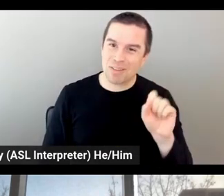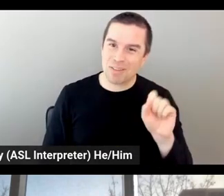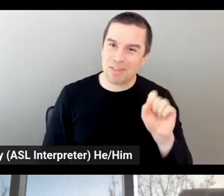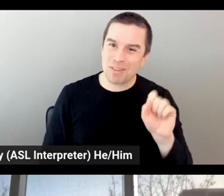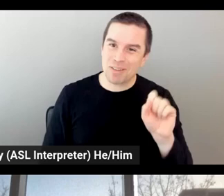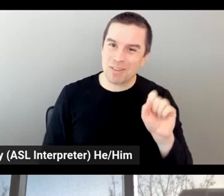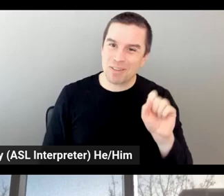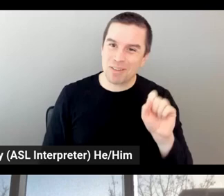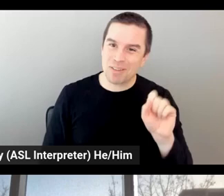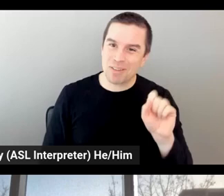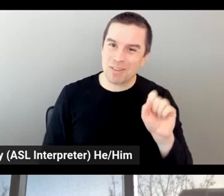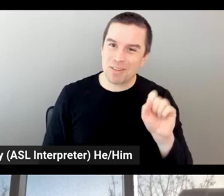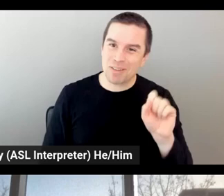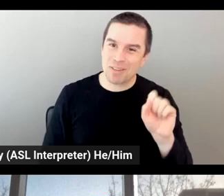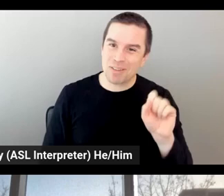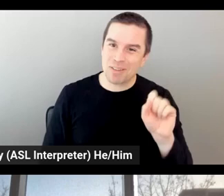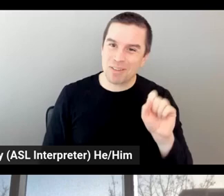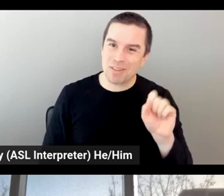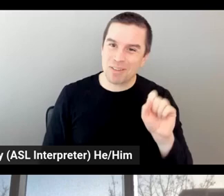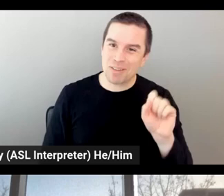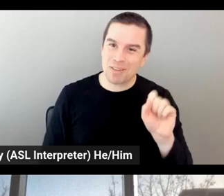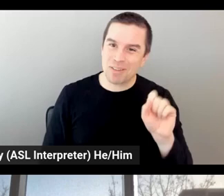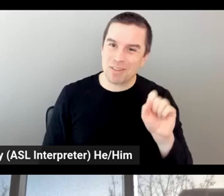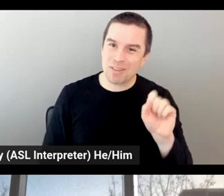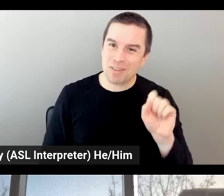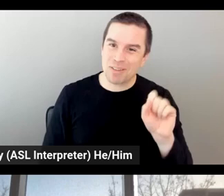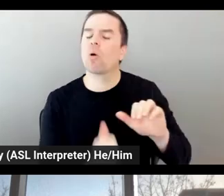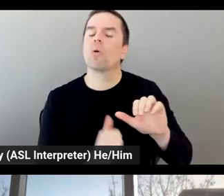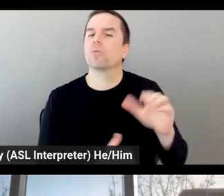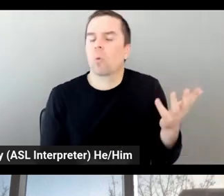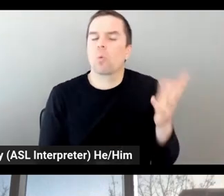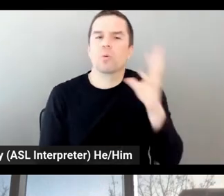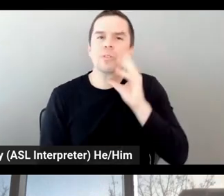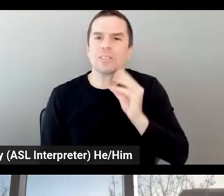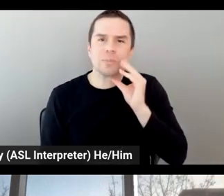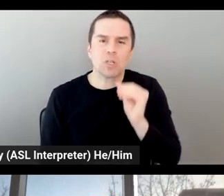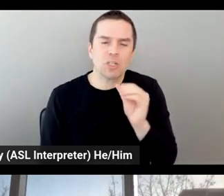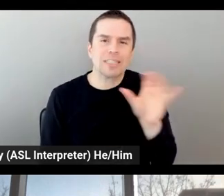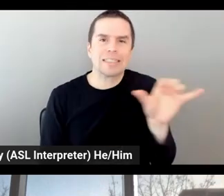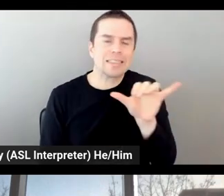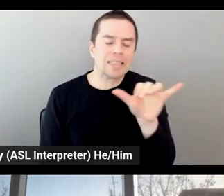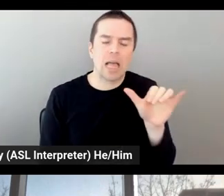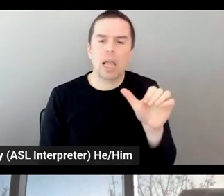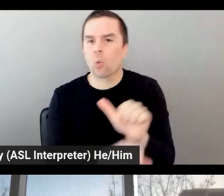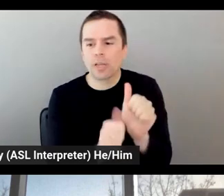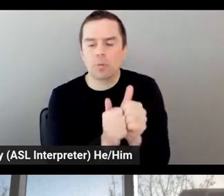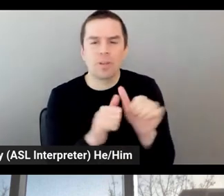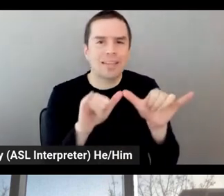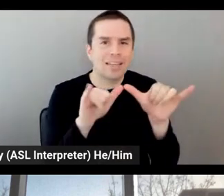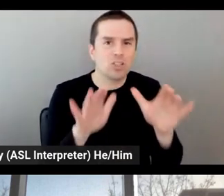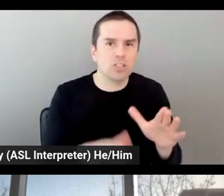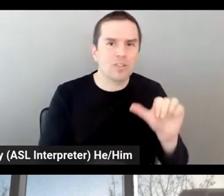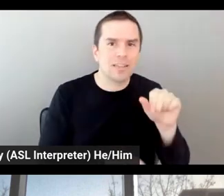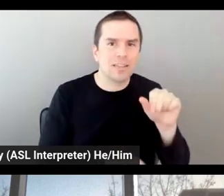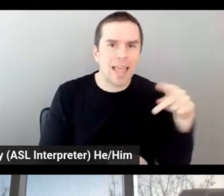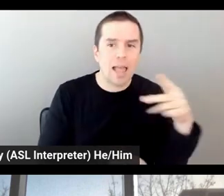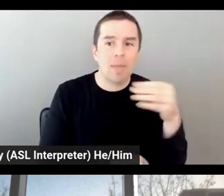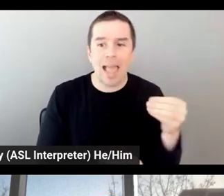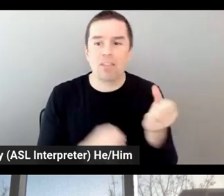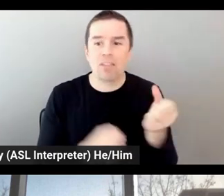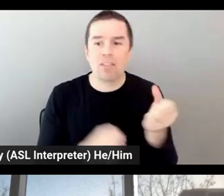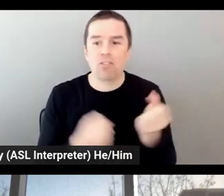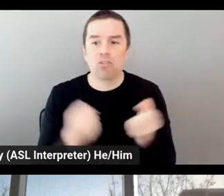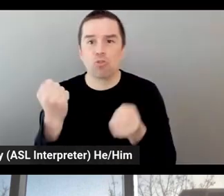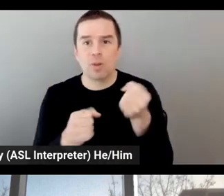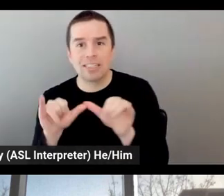behind the app, you know, alongside the racing engineers? Well, firstly, let me maybe just say Maranello